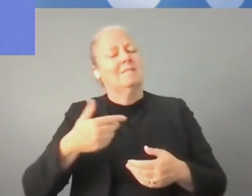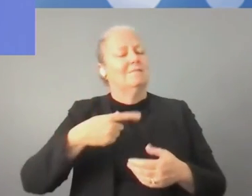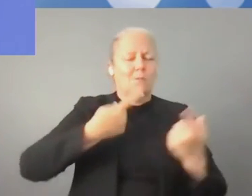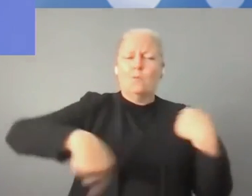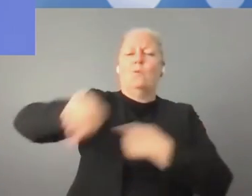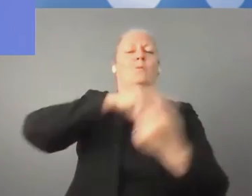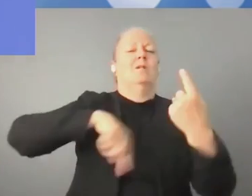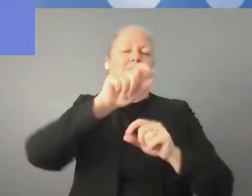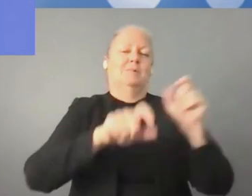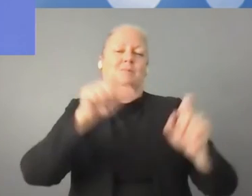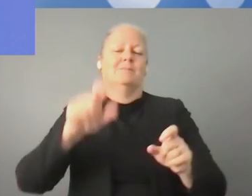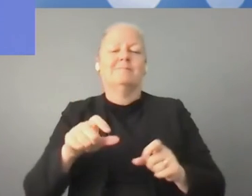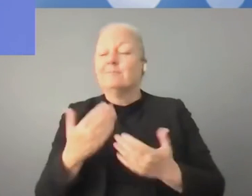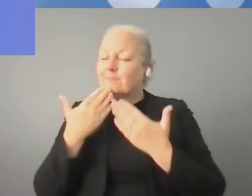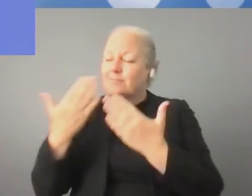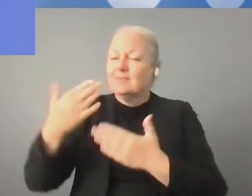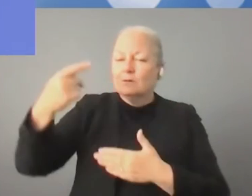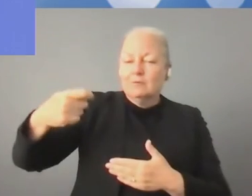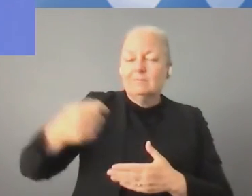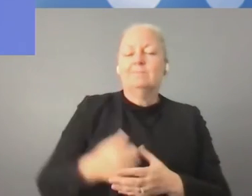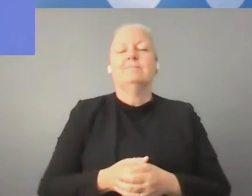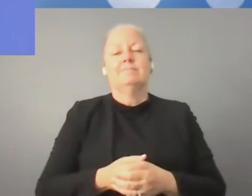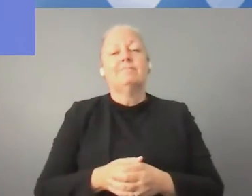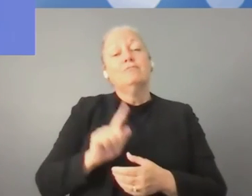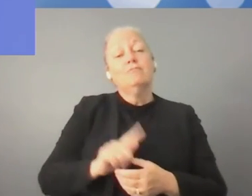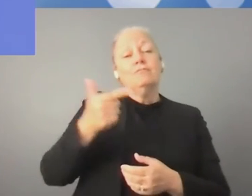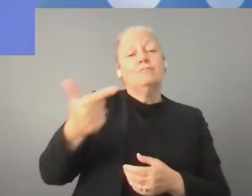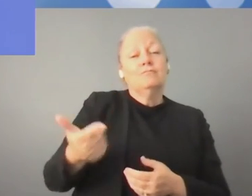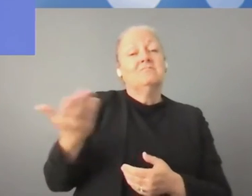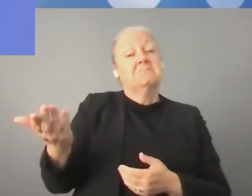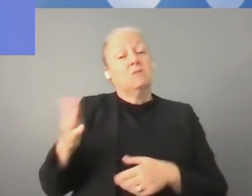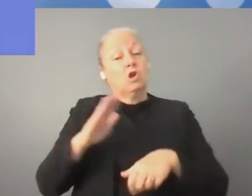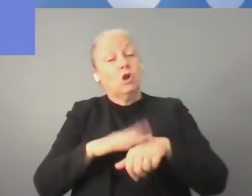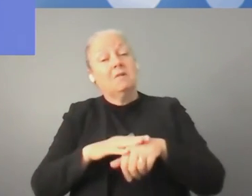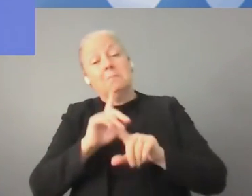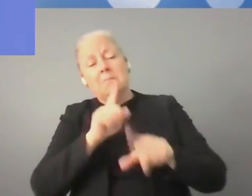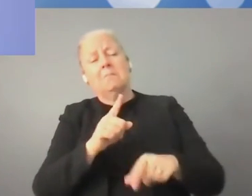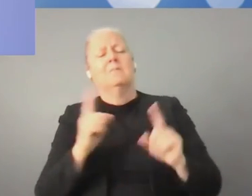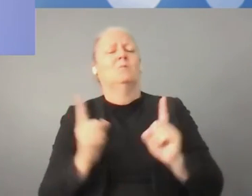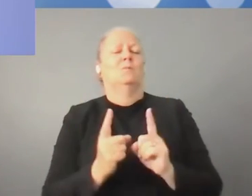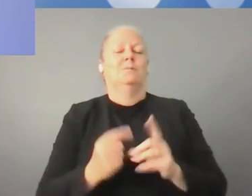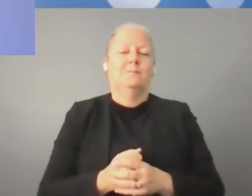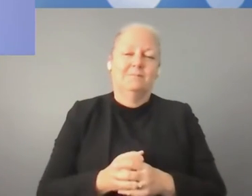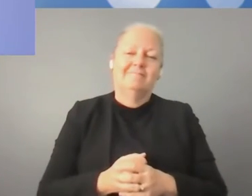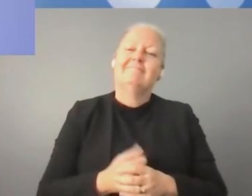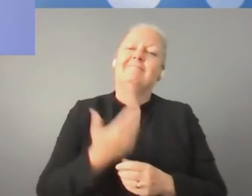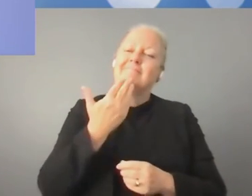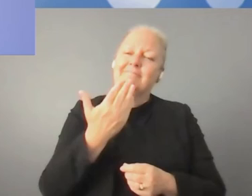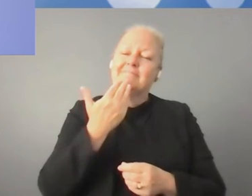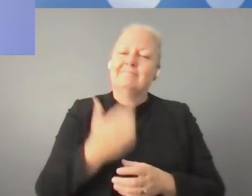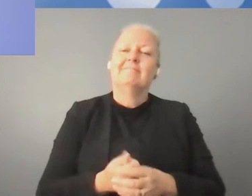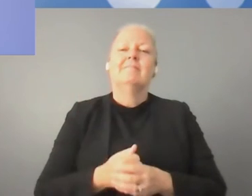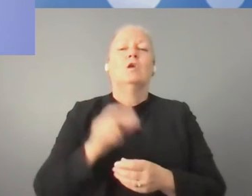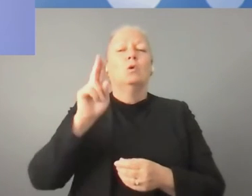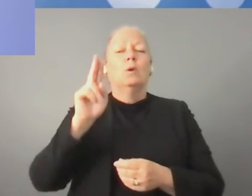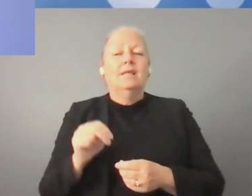Ms. President. Ms. Pateliziano, your comment on that question. 30 seconds. Thank you. Yes. The UN, as you